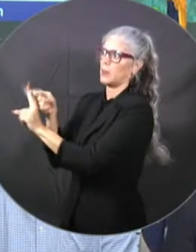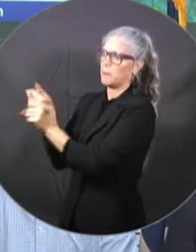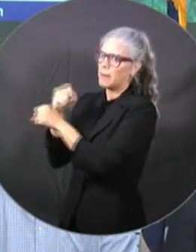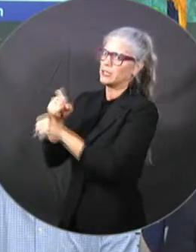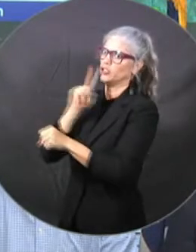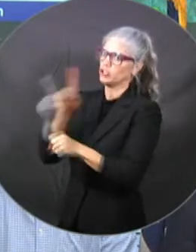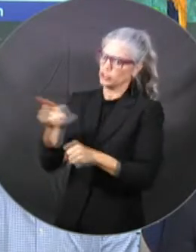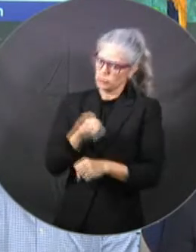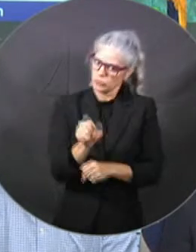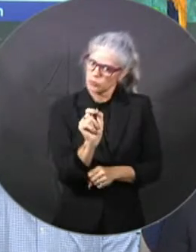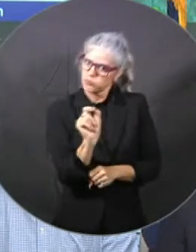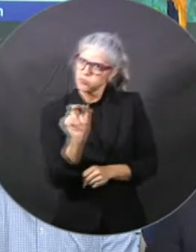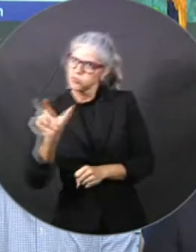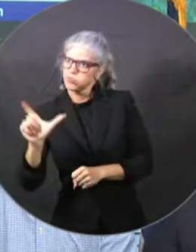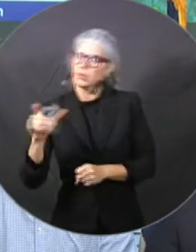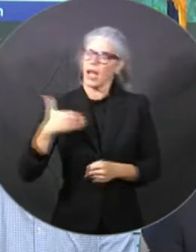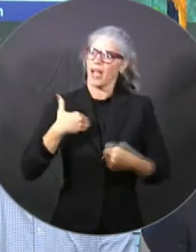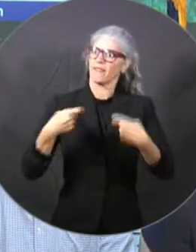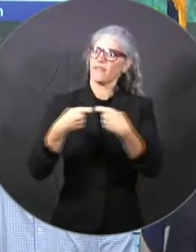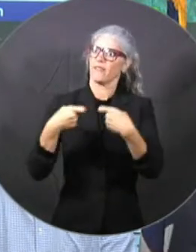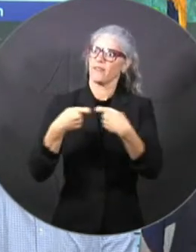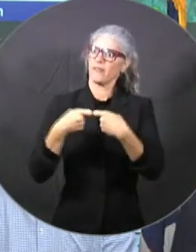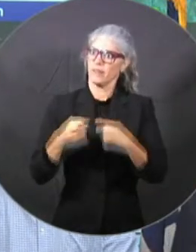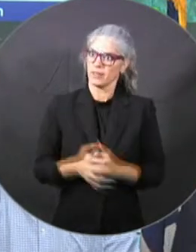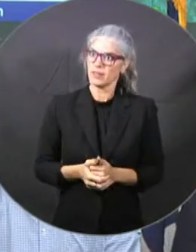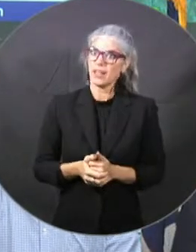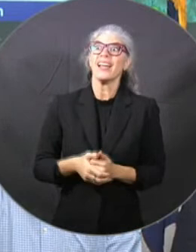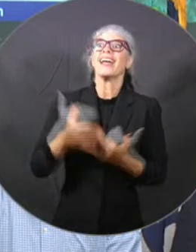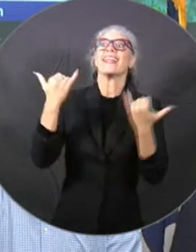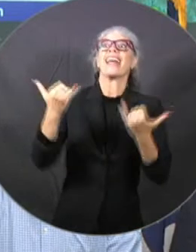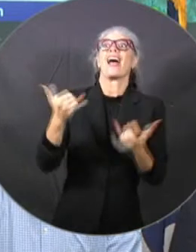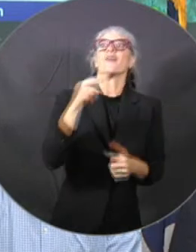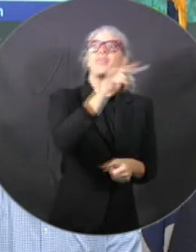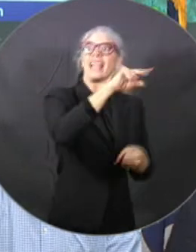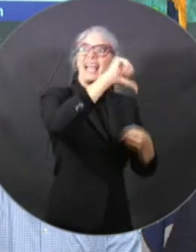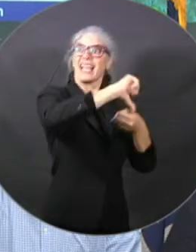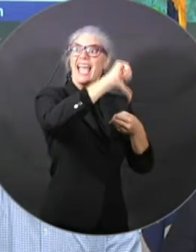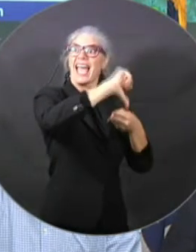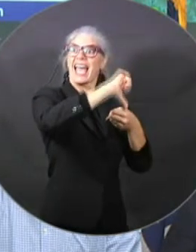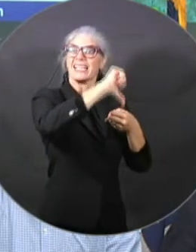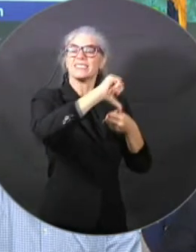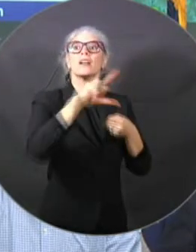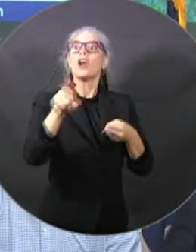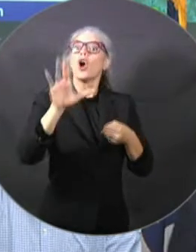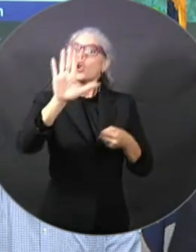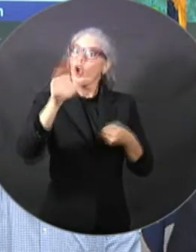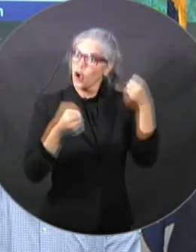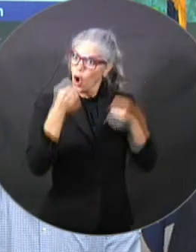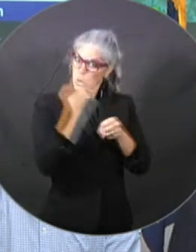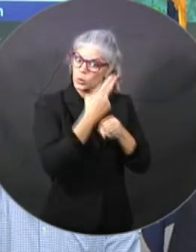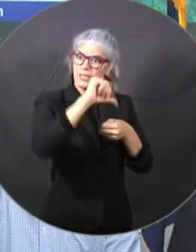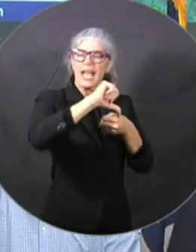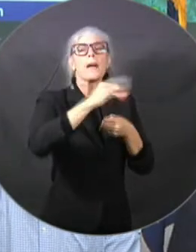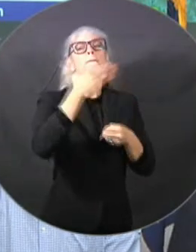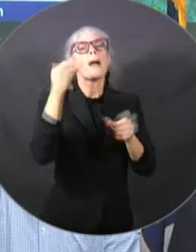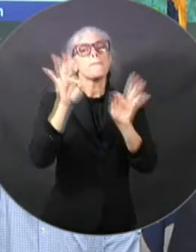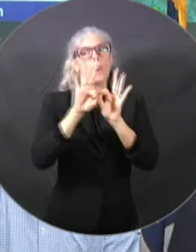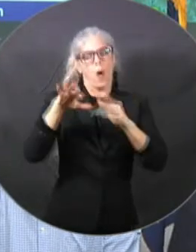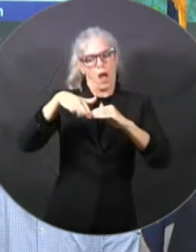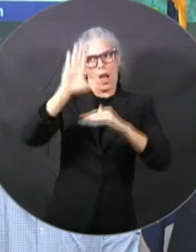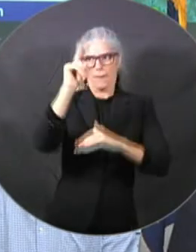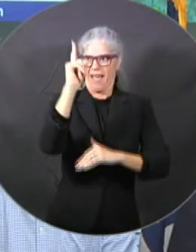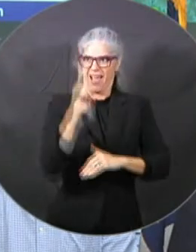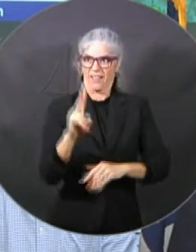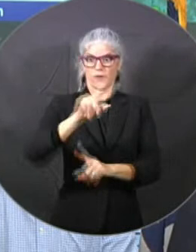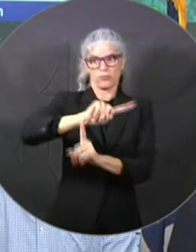halfway full on their charge as well. For anything that you may need from us, please make sure you go to floridadisaster.org slash updates.